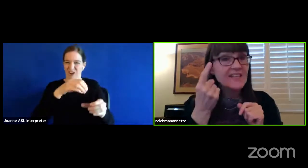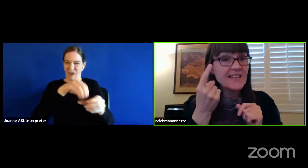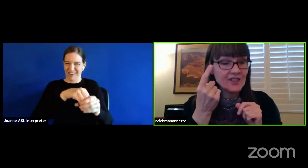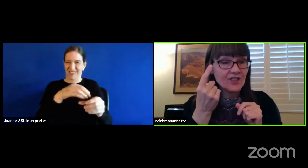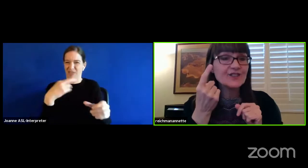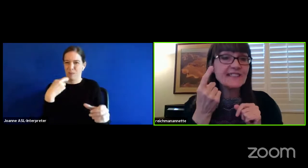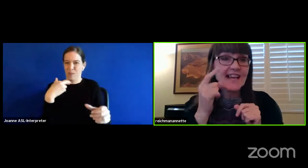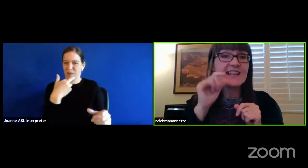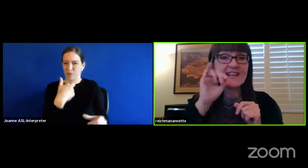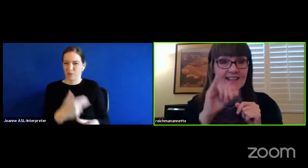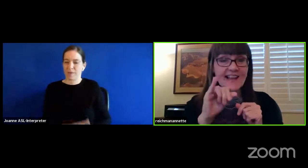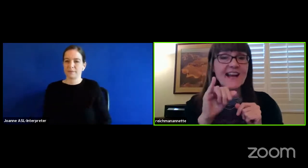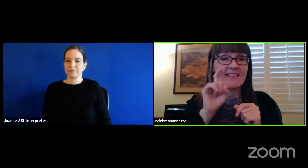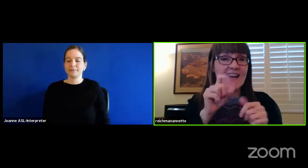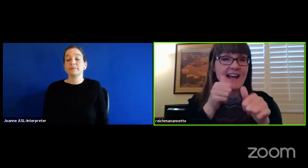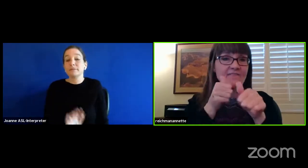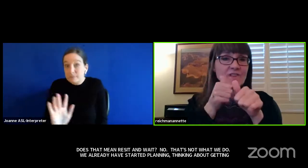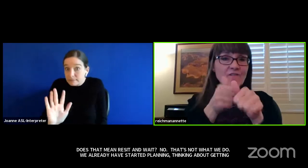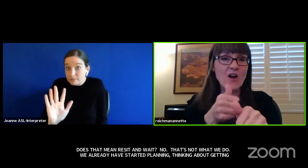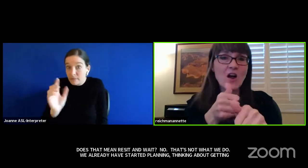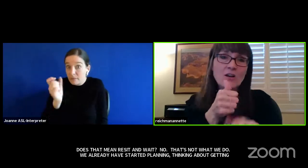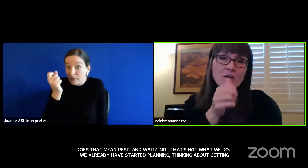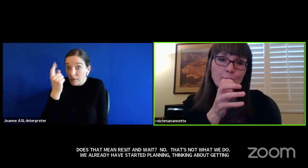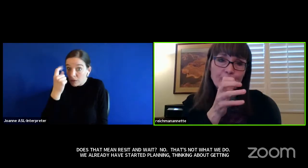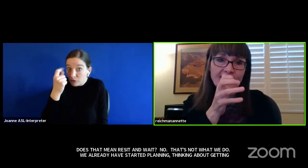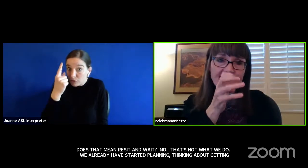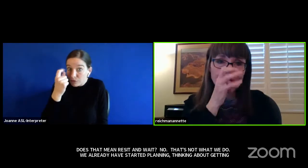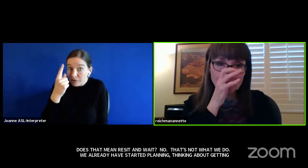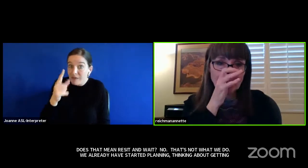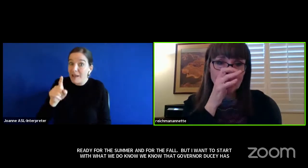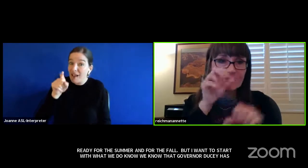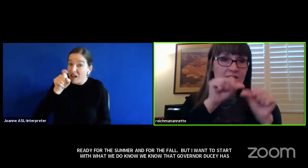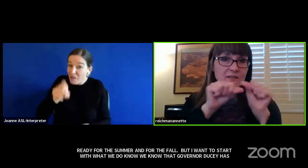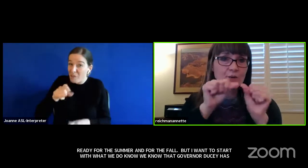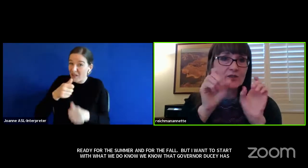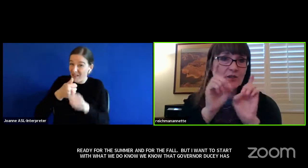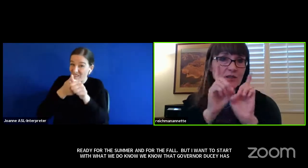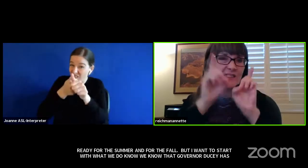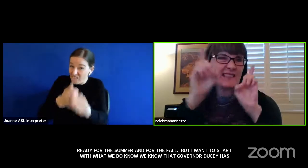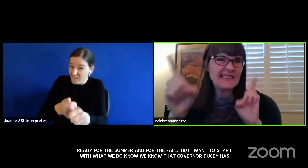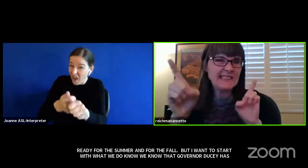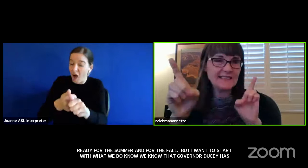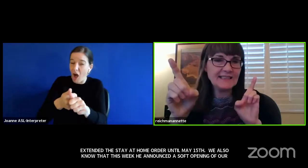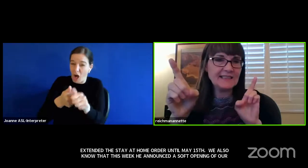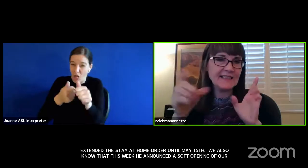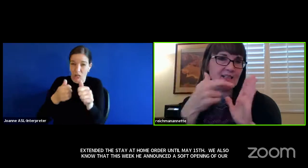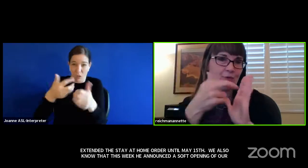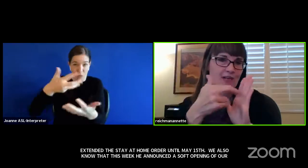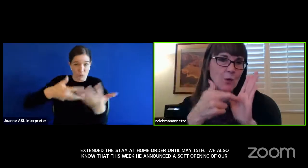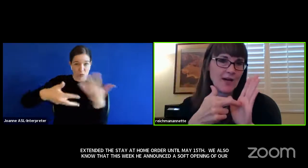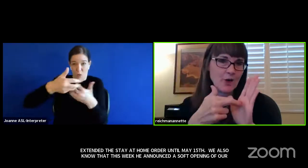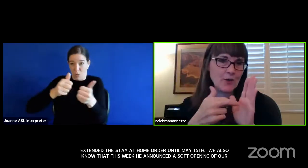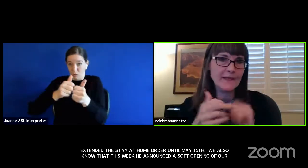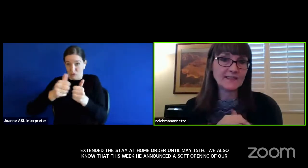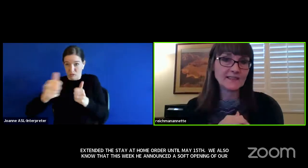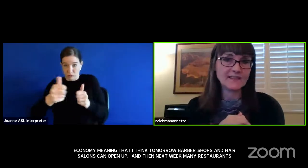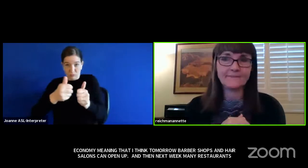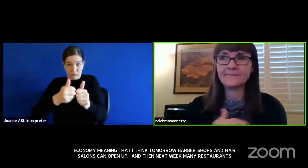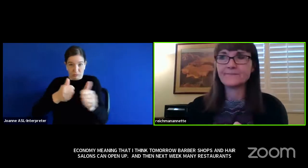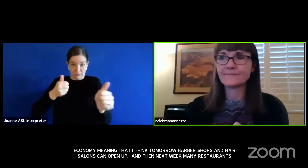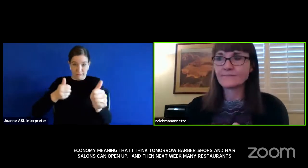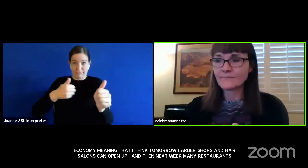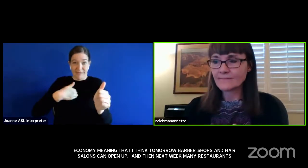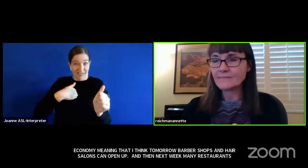With the understanding that they have to follow pretty strict social distancing requirements.